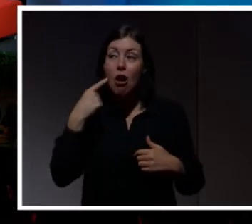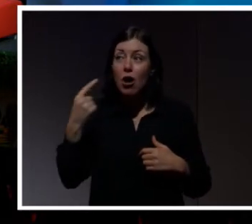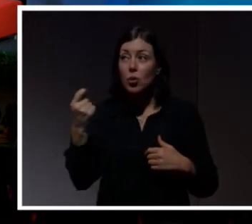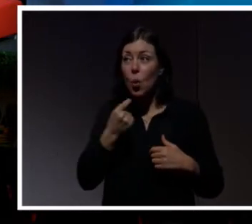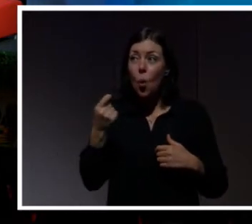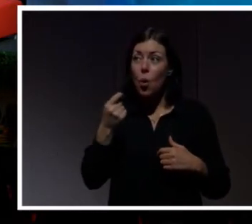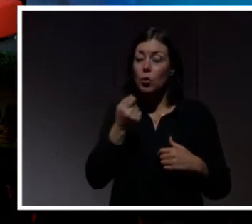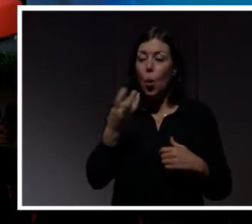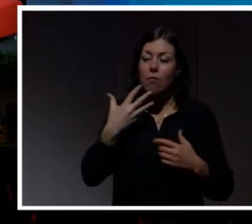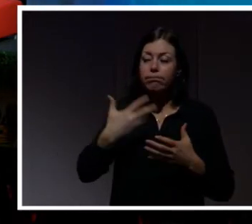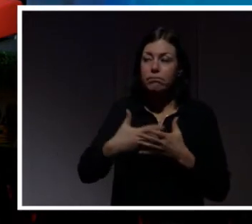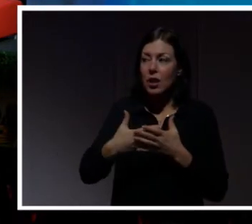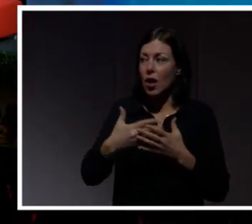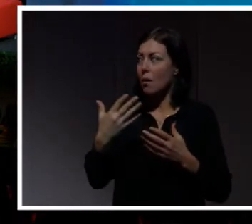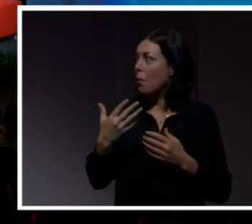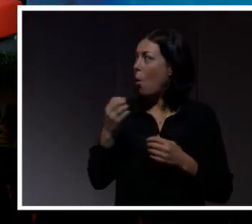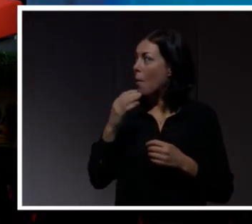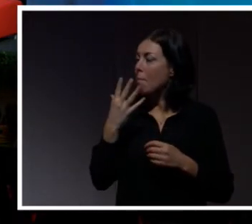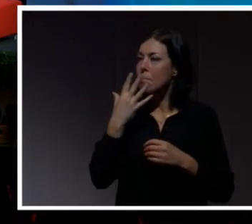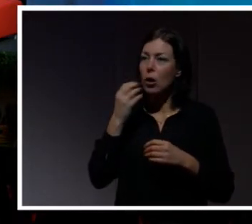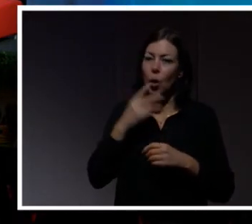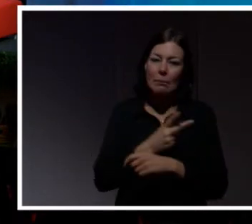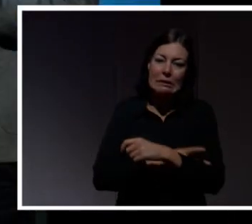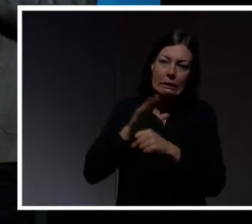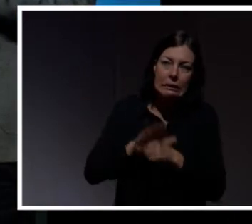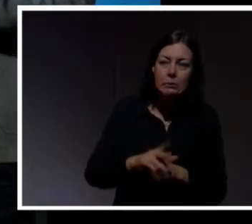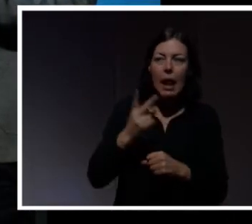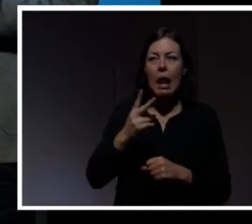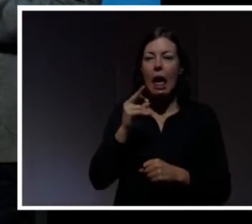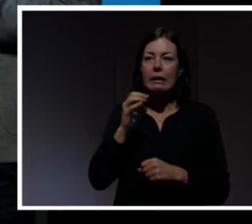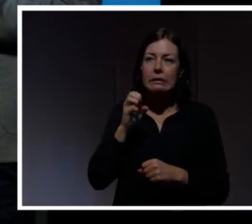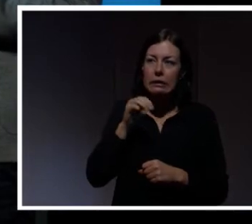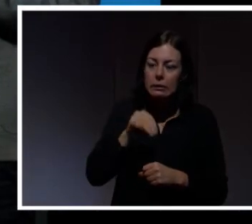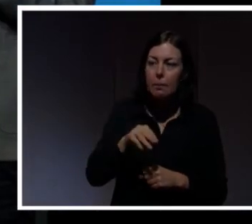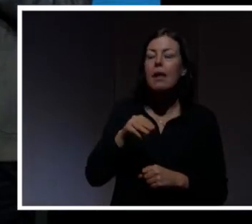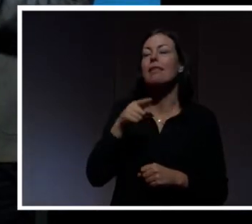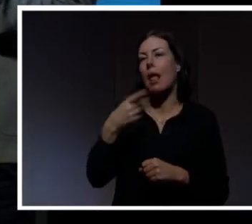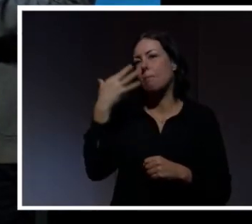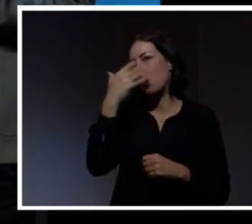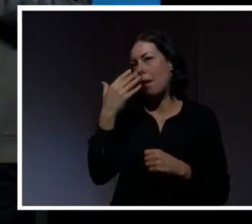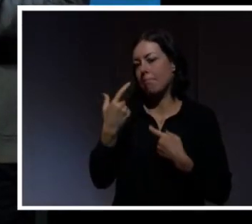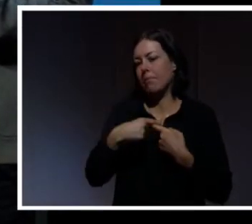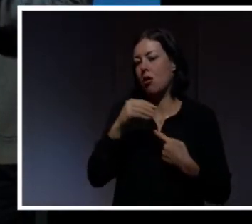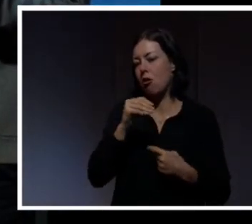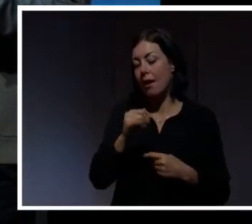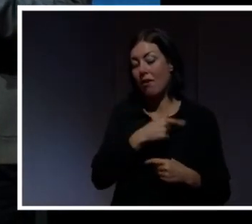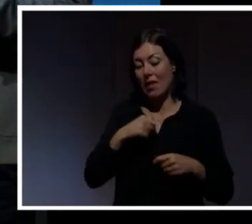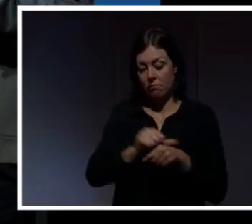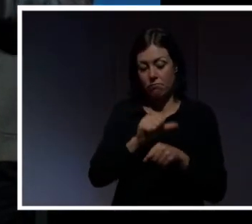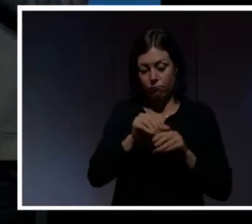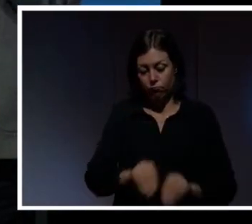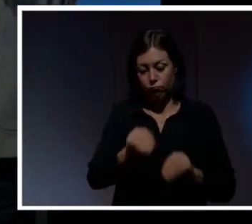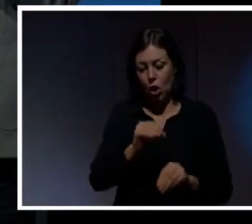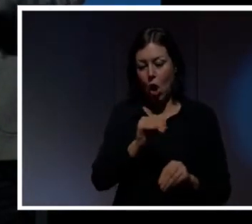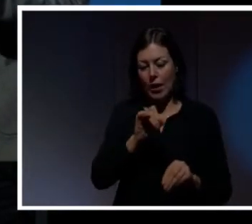today. The stuff to do with sexism and racism are very important problems and bias in AI, because we train AI on data.